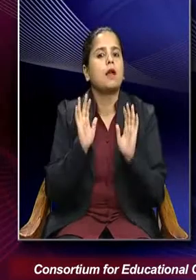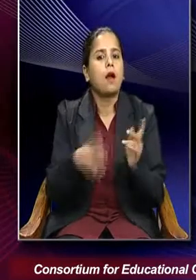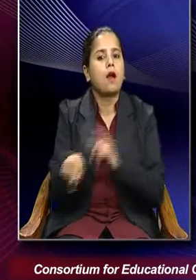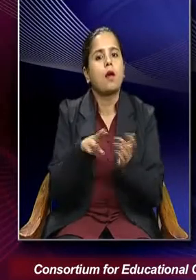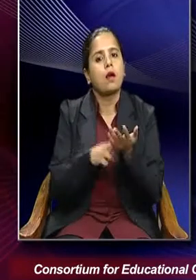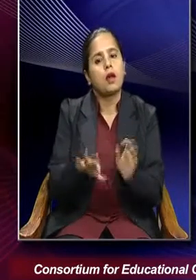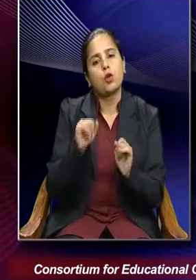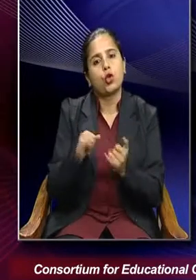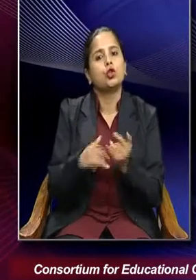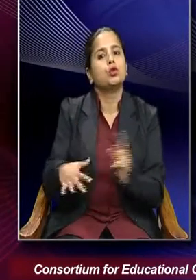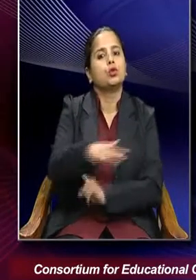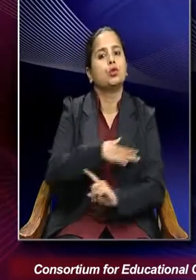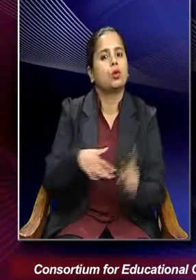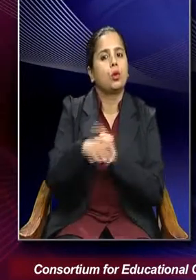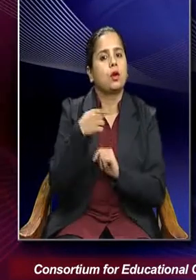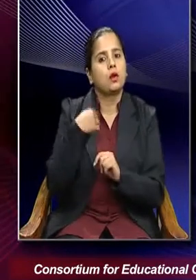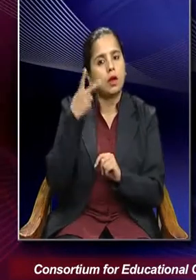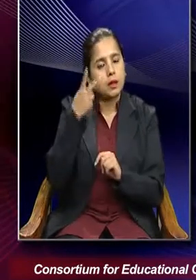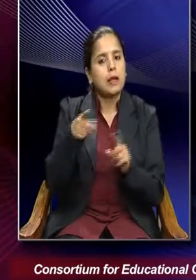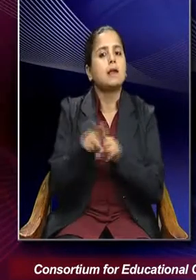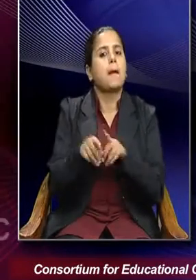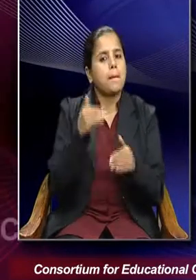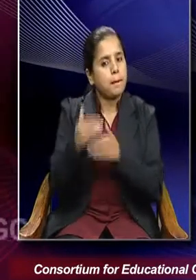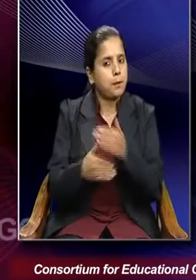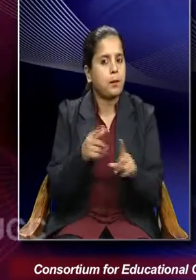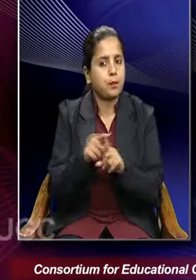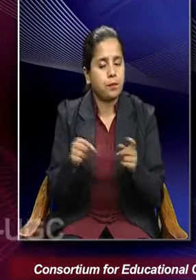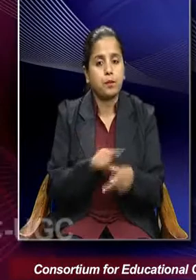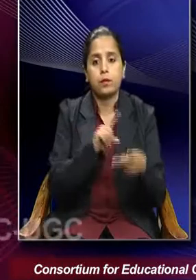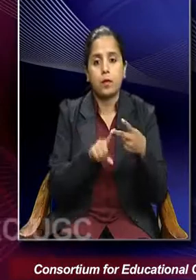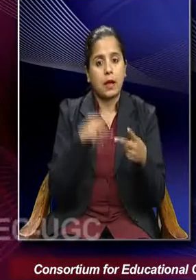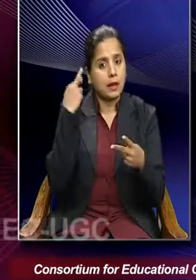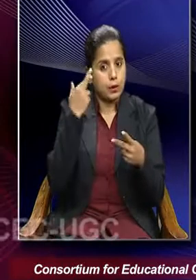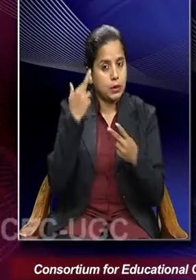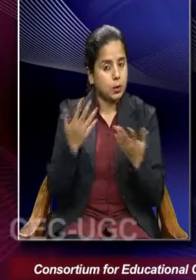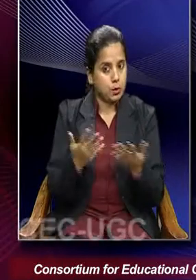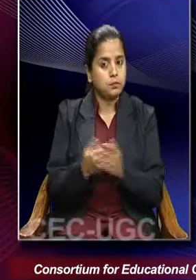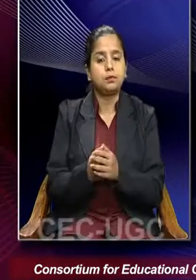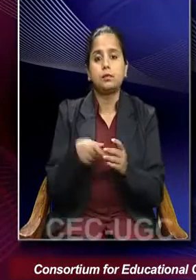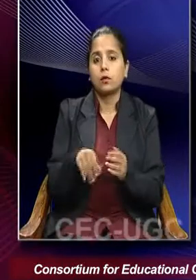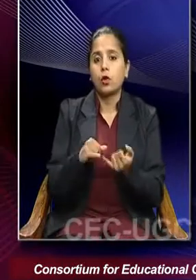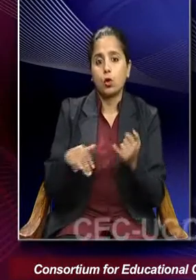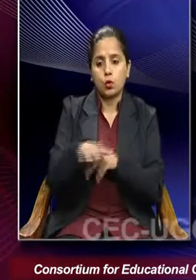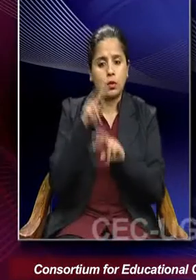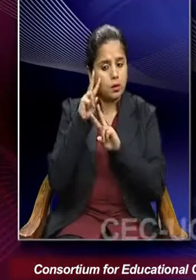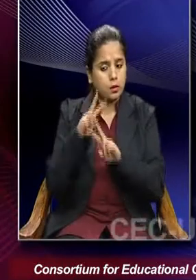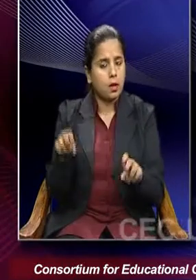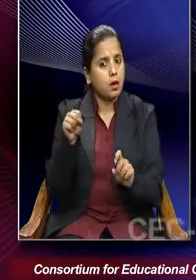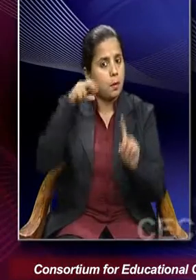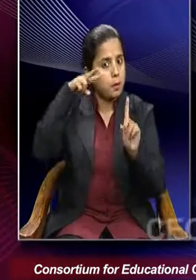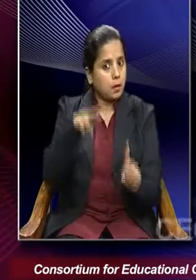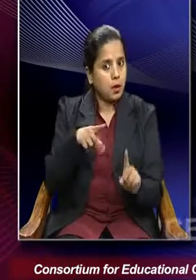of society that we will go into it. The second reason is that sociological perspective